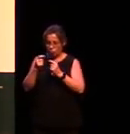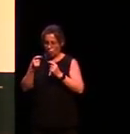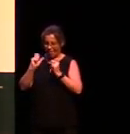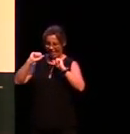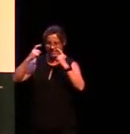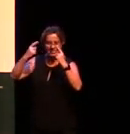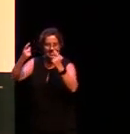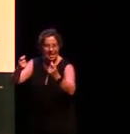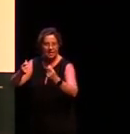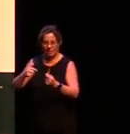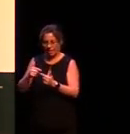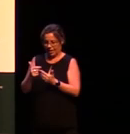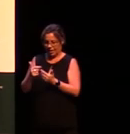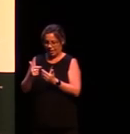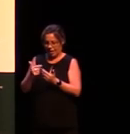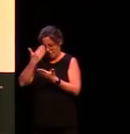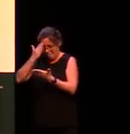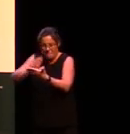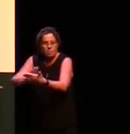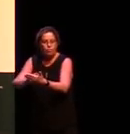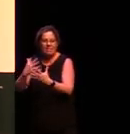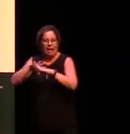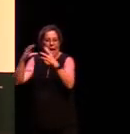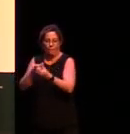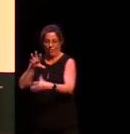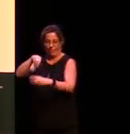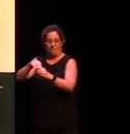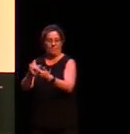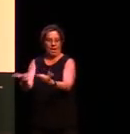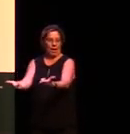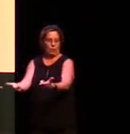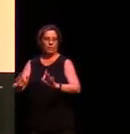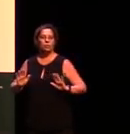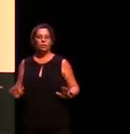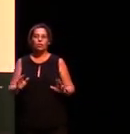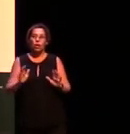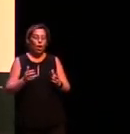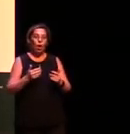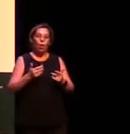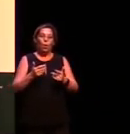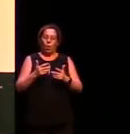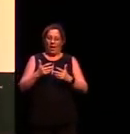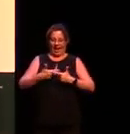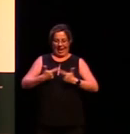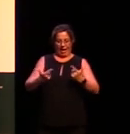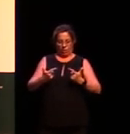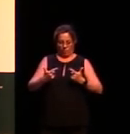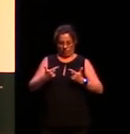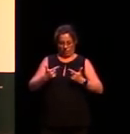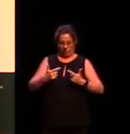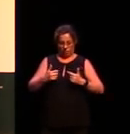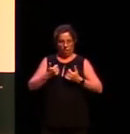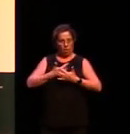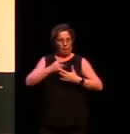and for this reason language for people has extremely strong connections to their ancestry to their community